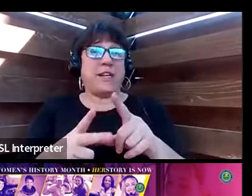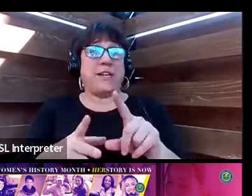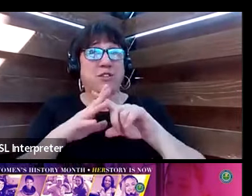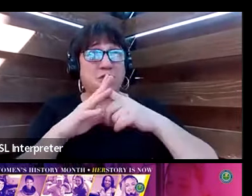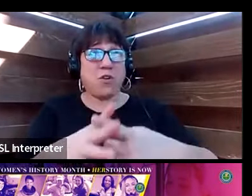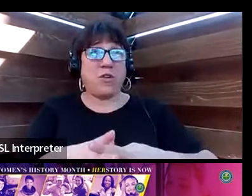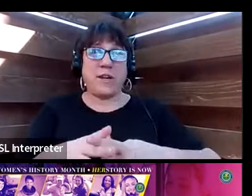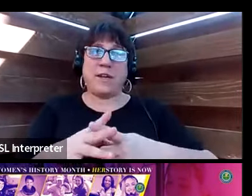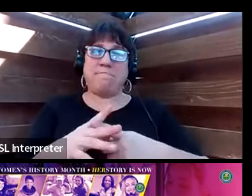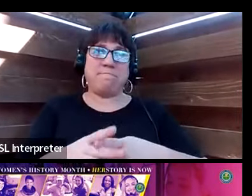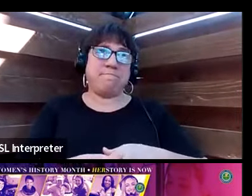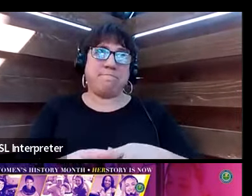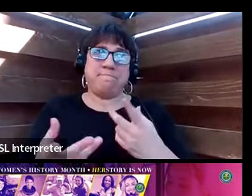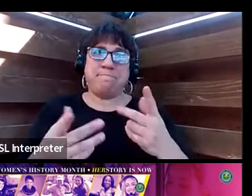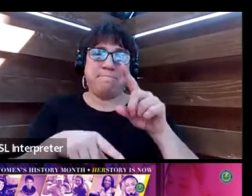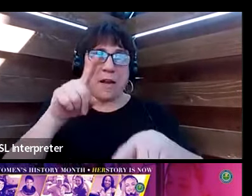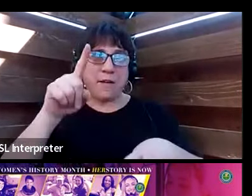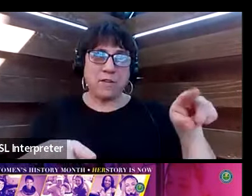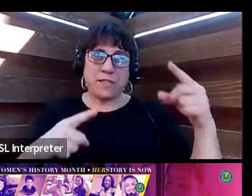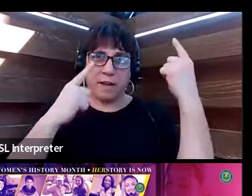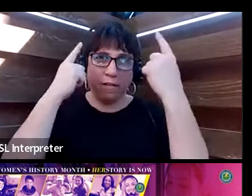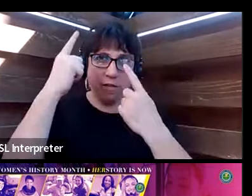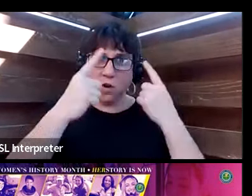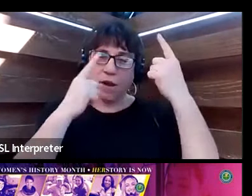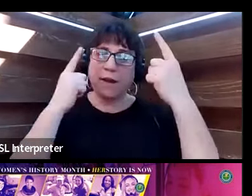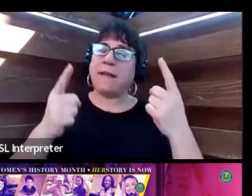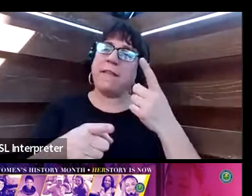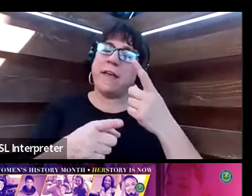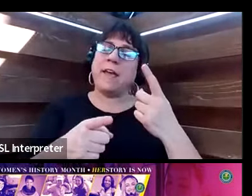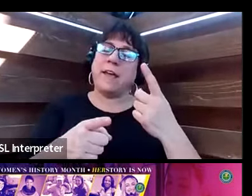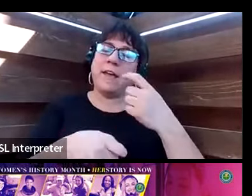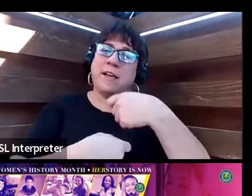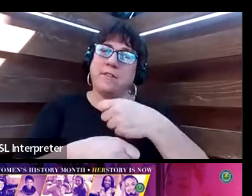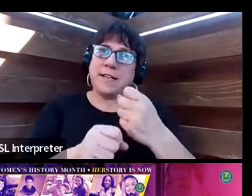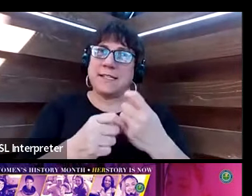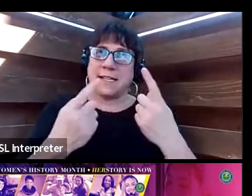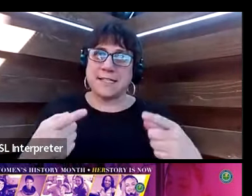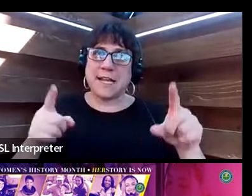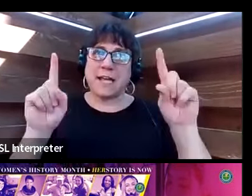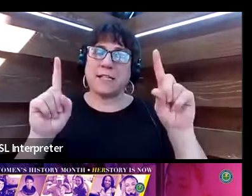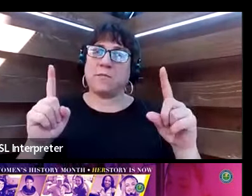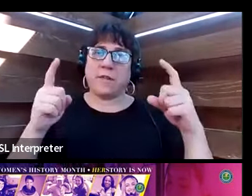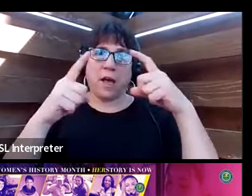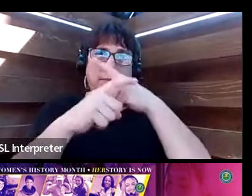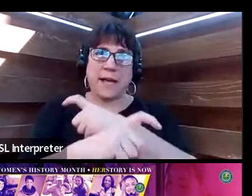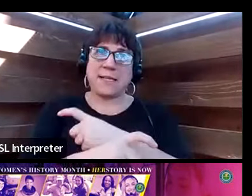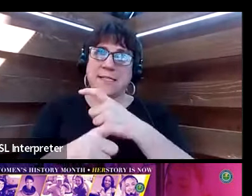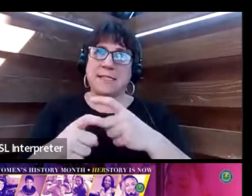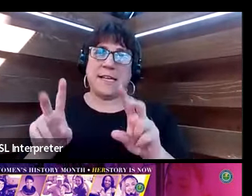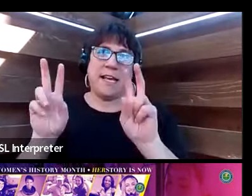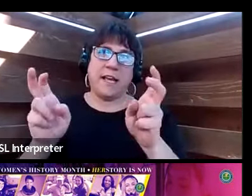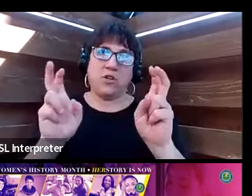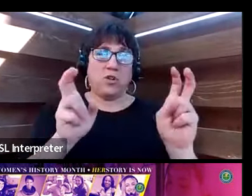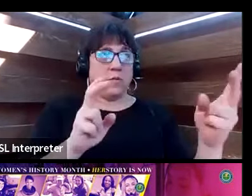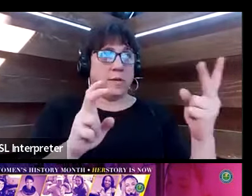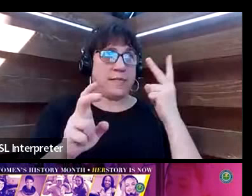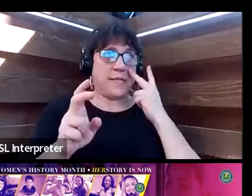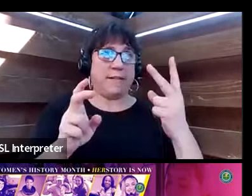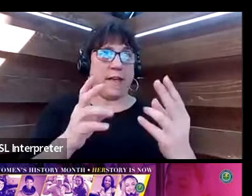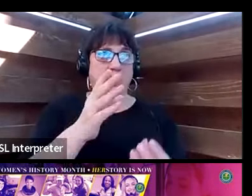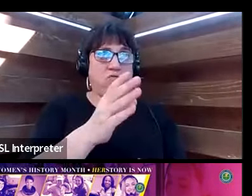diversity and recommendations that create success with some of the most complex issues. And we're starting to see this manifest